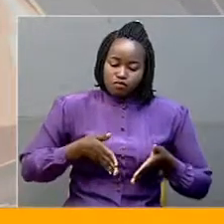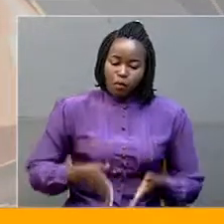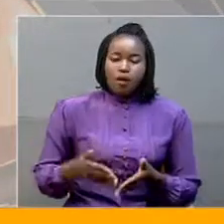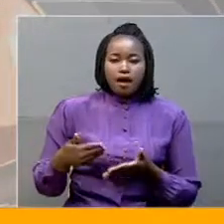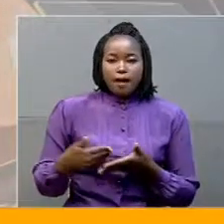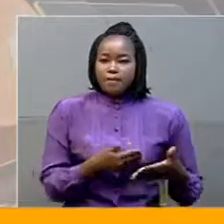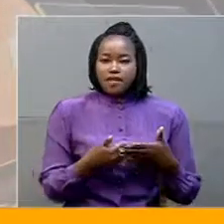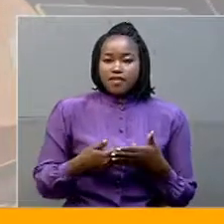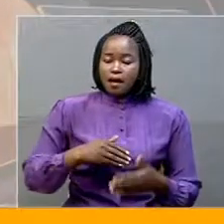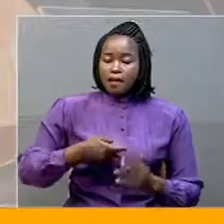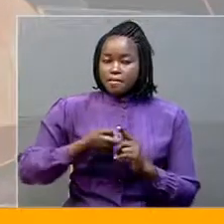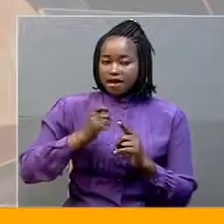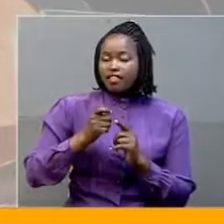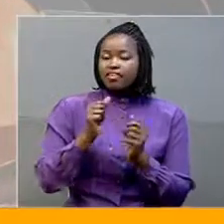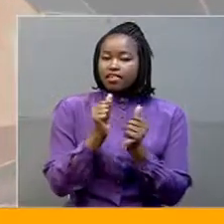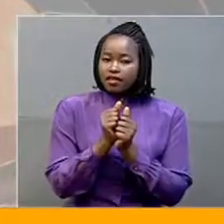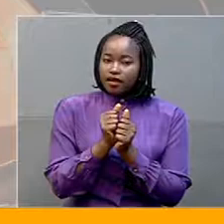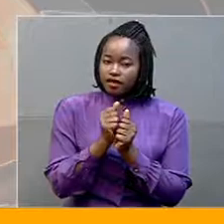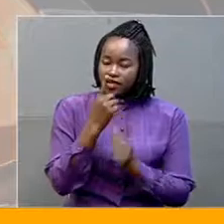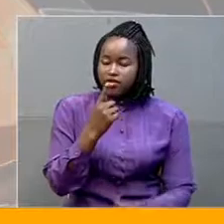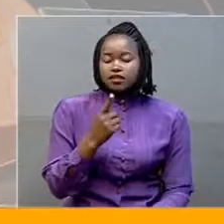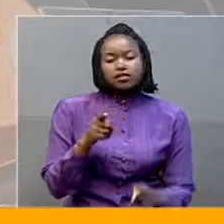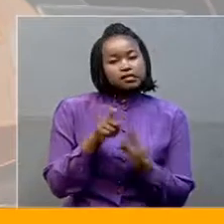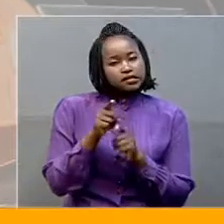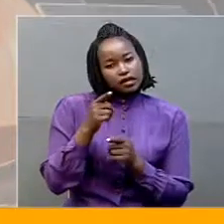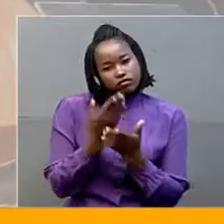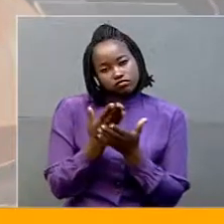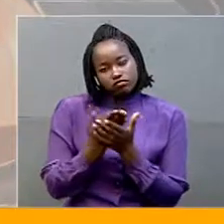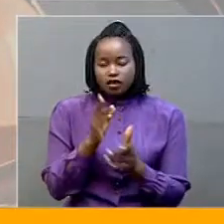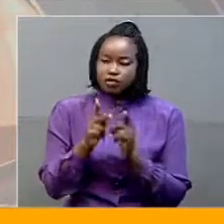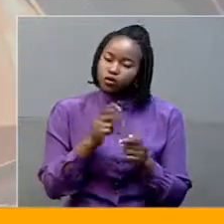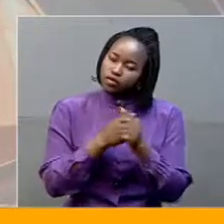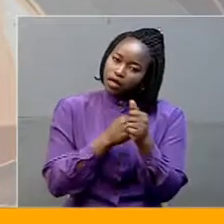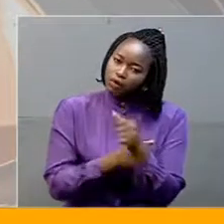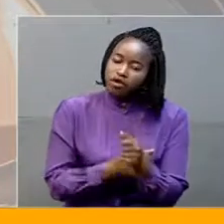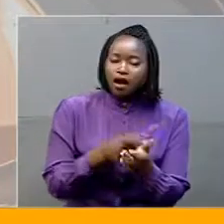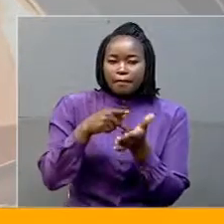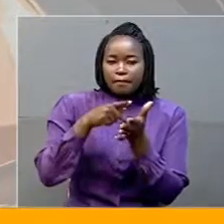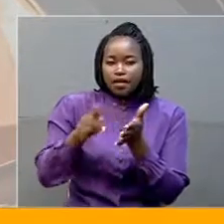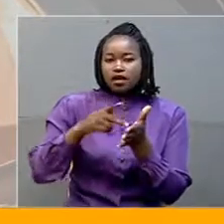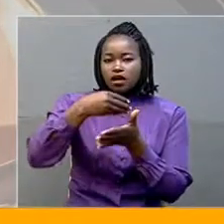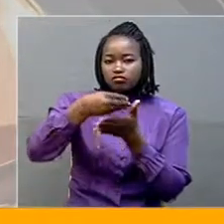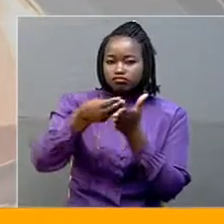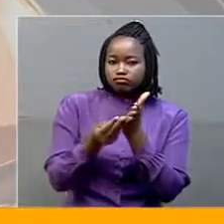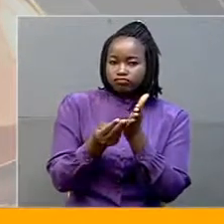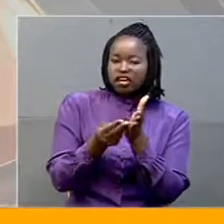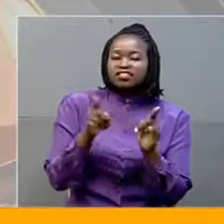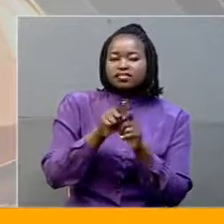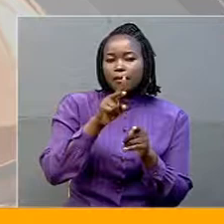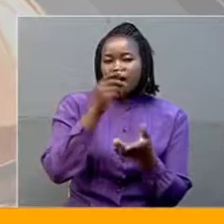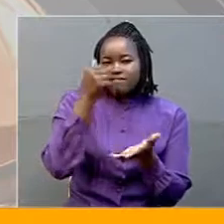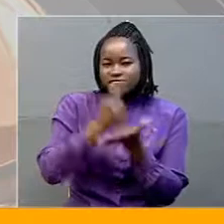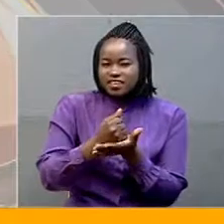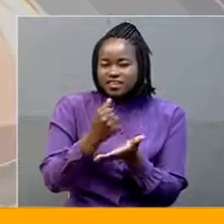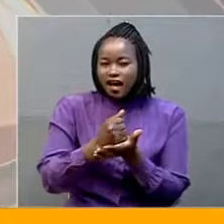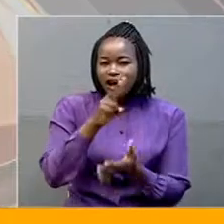Peter Ejaru, a juror, looking for funds to cater for an air ticket, visas, and upkeep